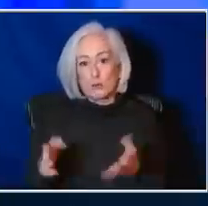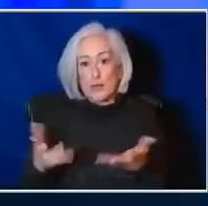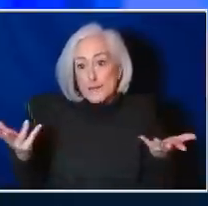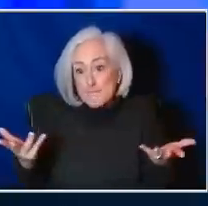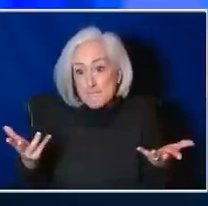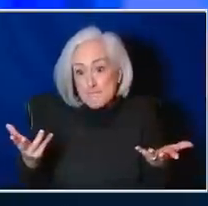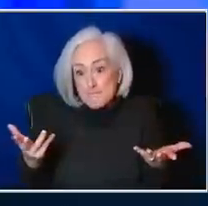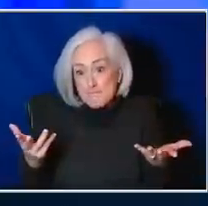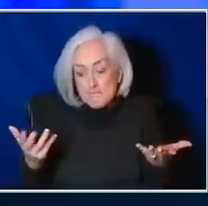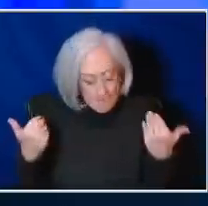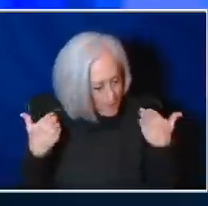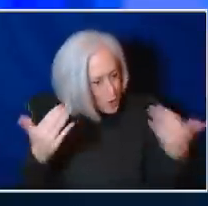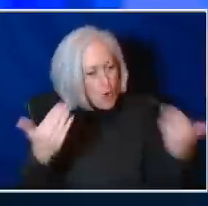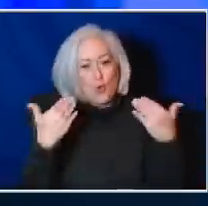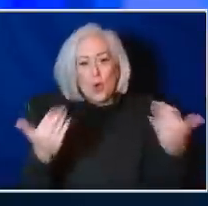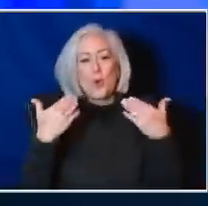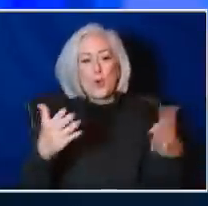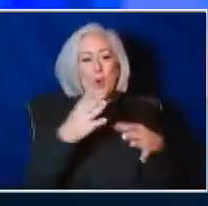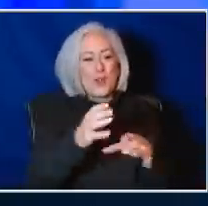Go get it.